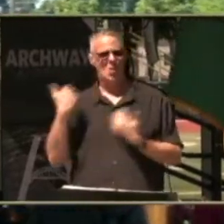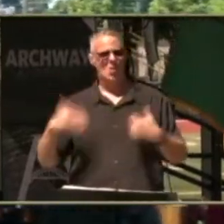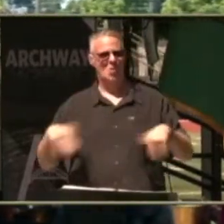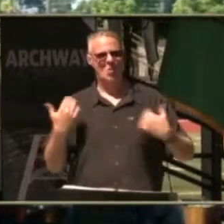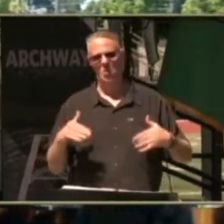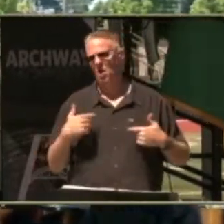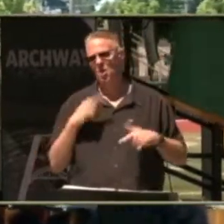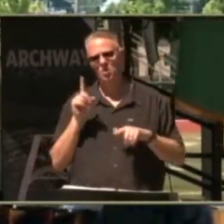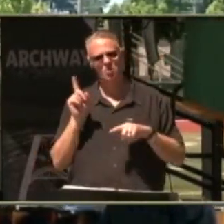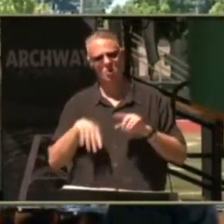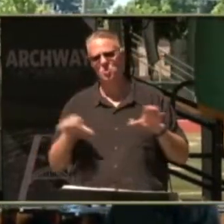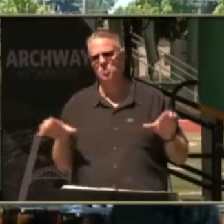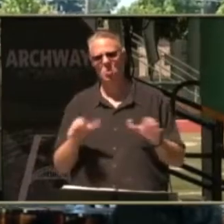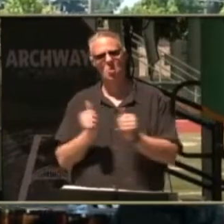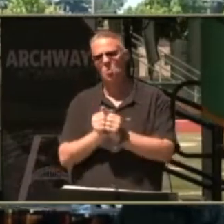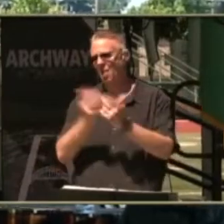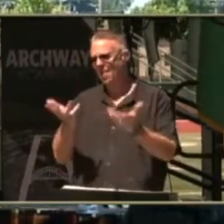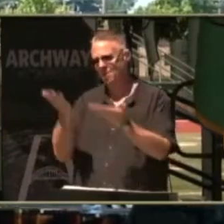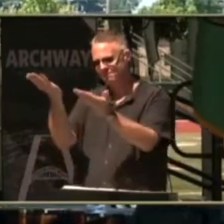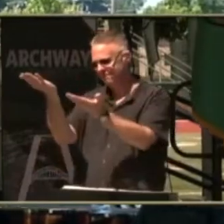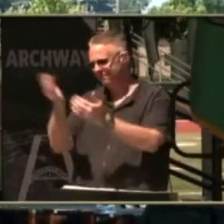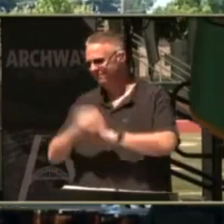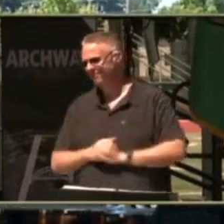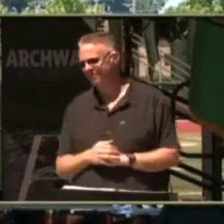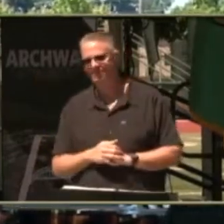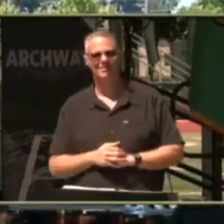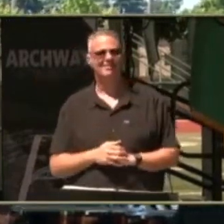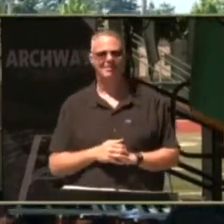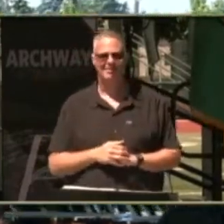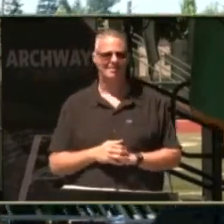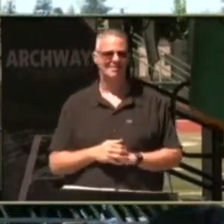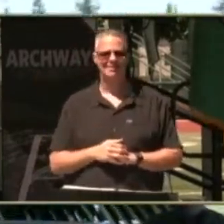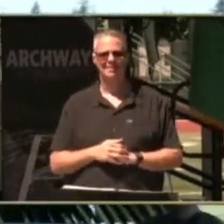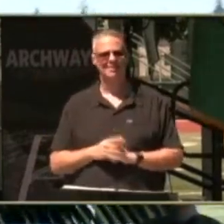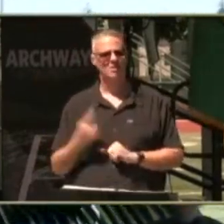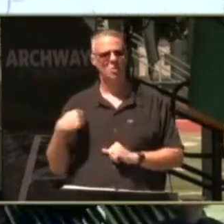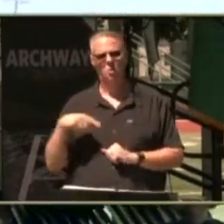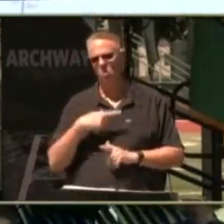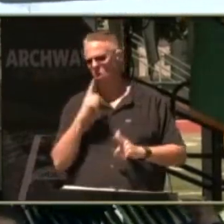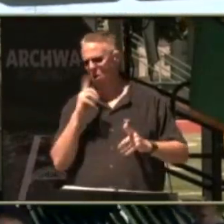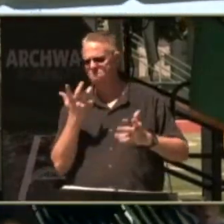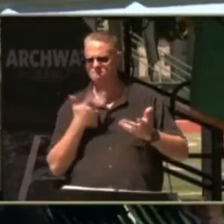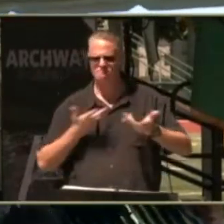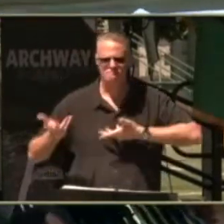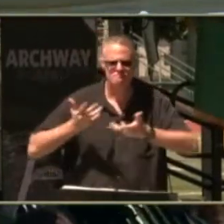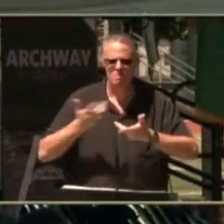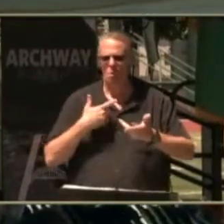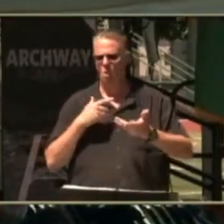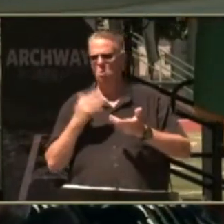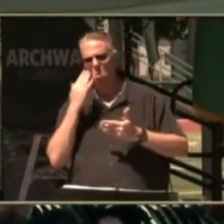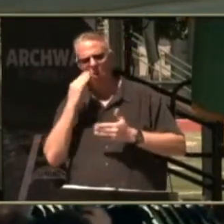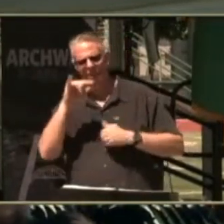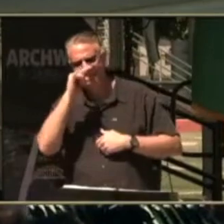done it without her we are confidants we talk we know our kids and we